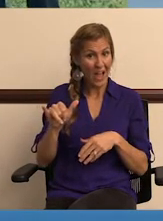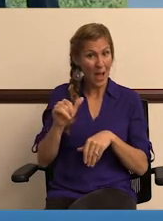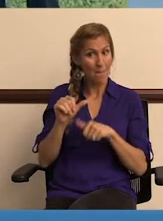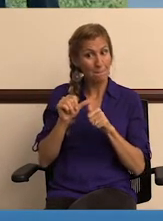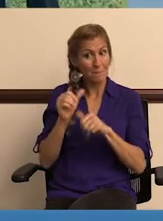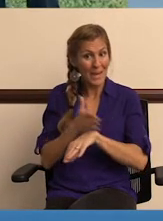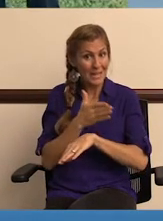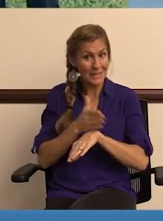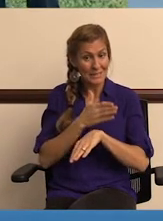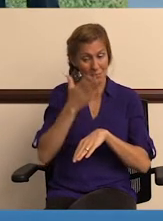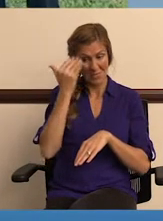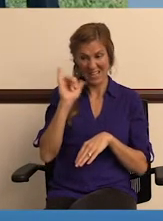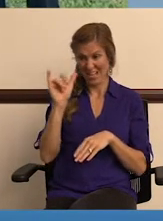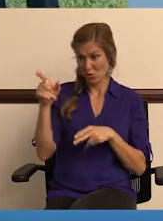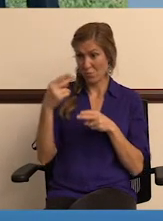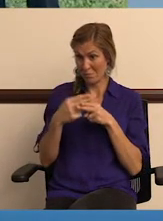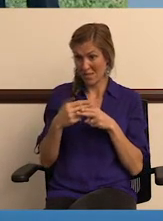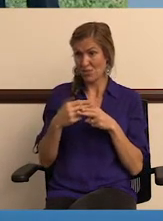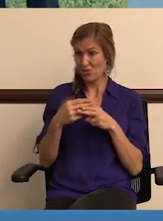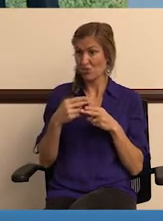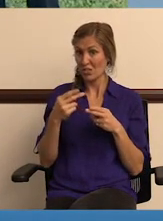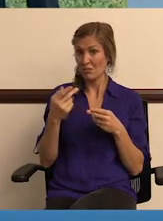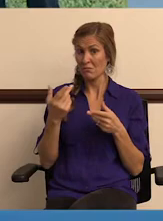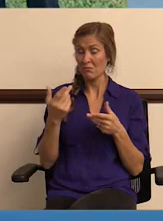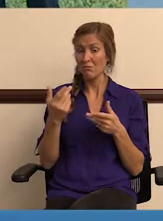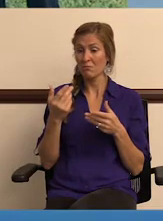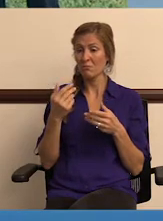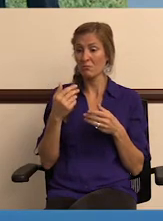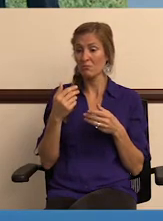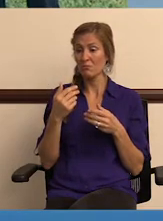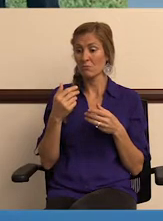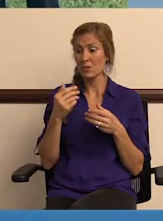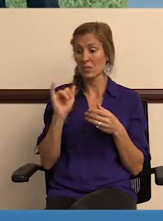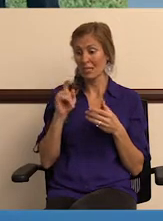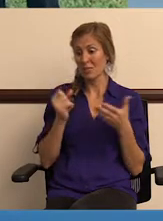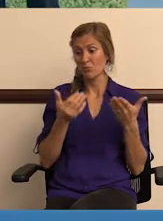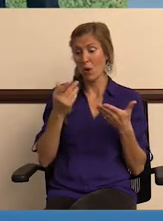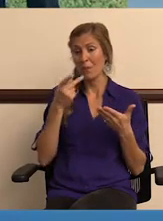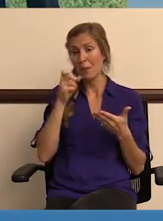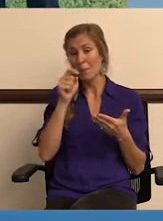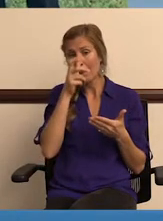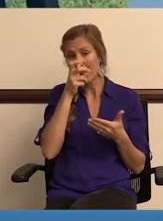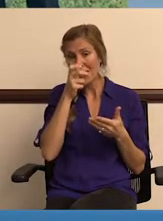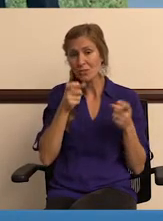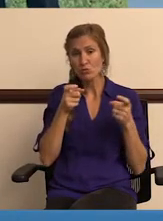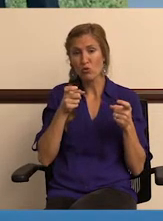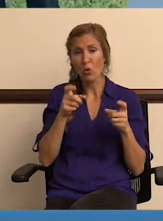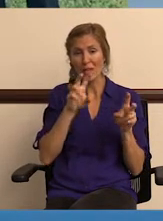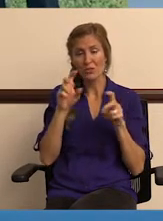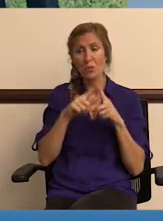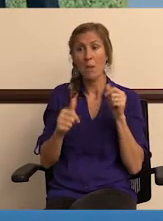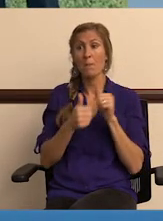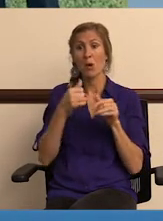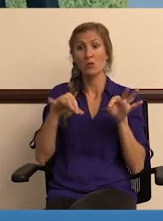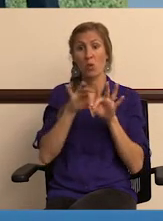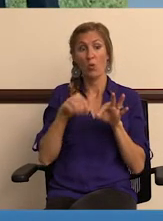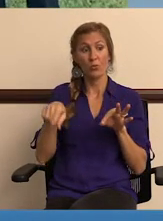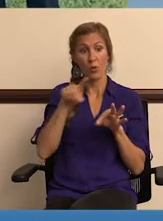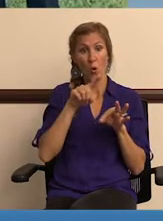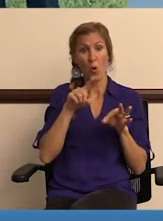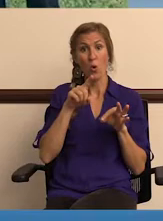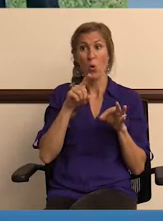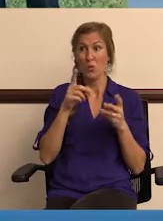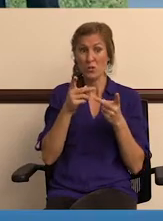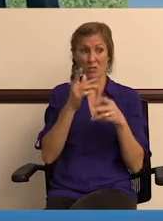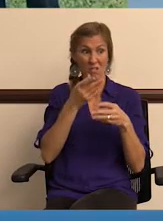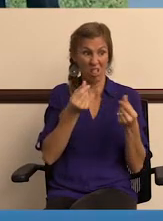maintenance as it is, as you mentioned, mean, the essential nature, one, it's a visual issue. It's, you know, probably a pest control issue. Most importantly,